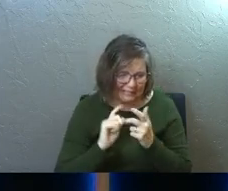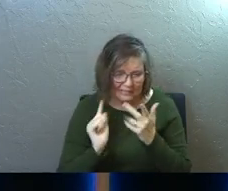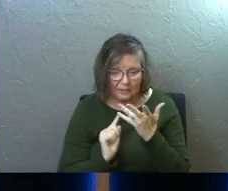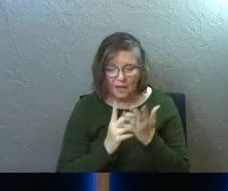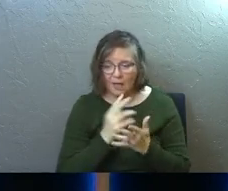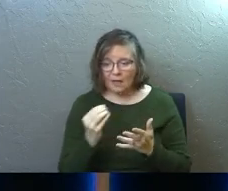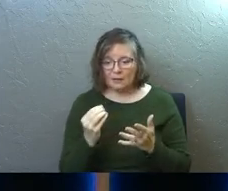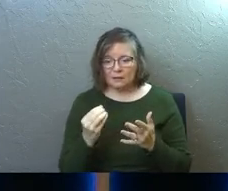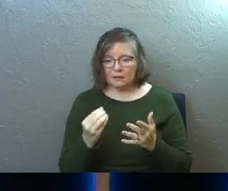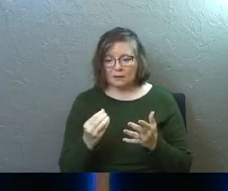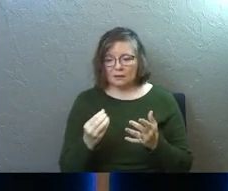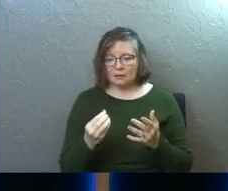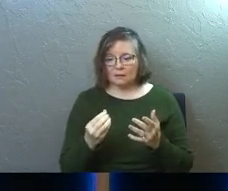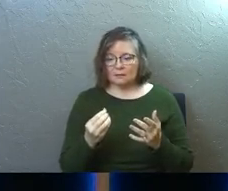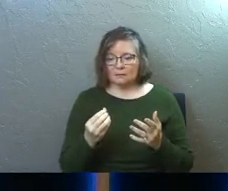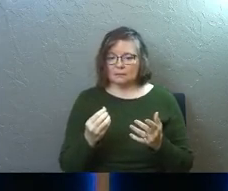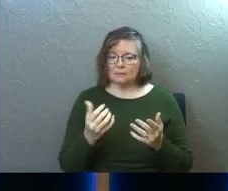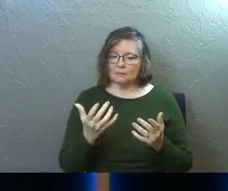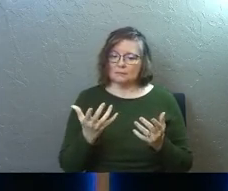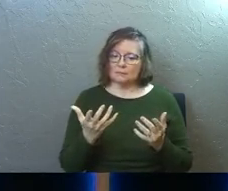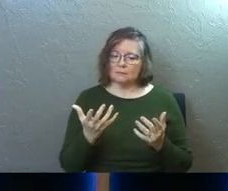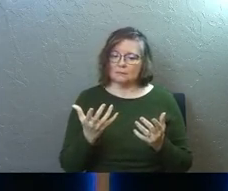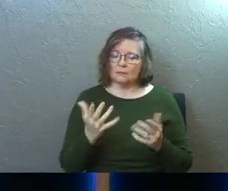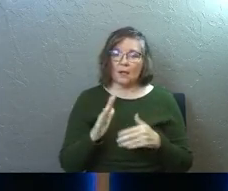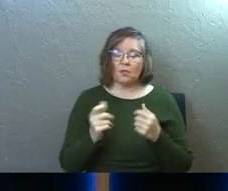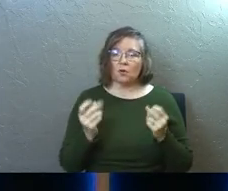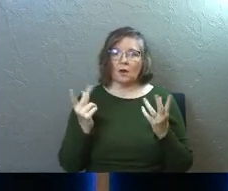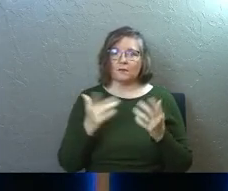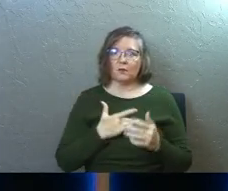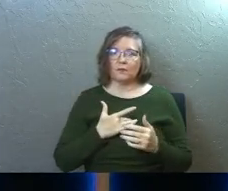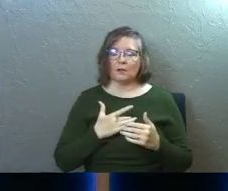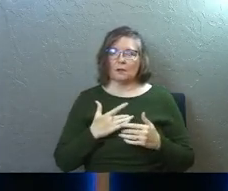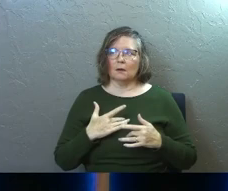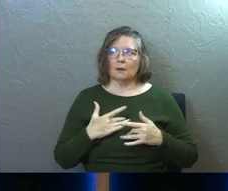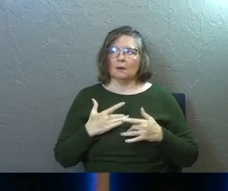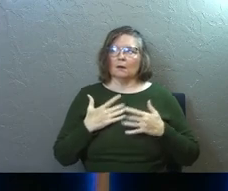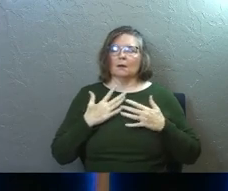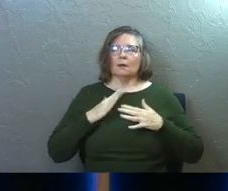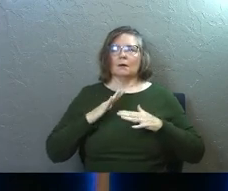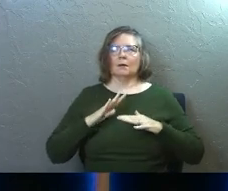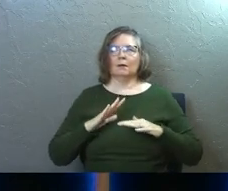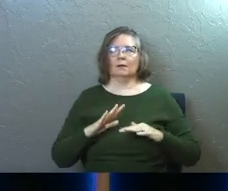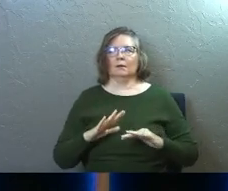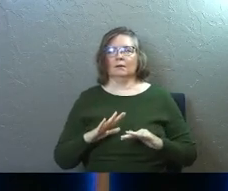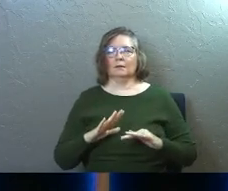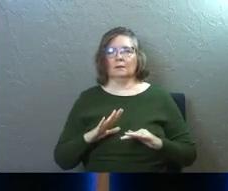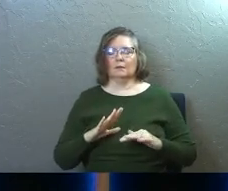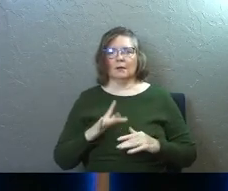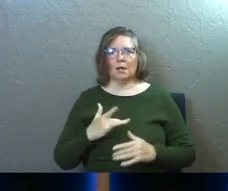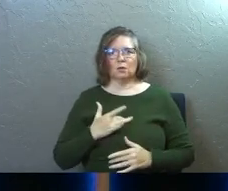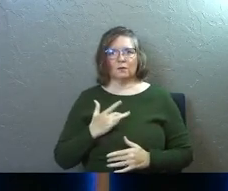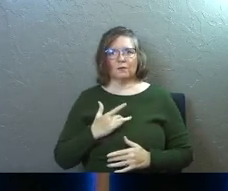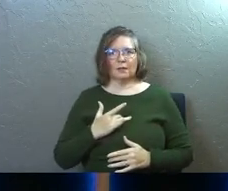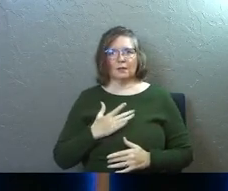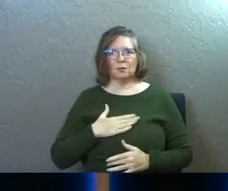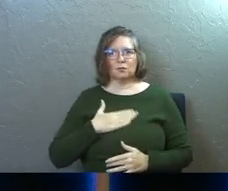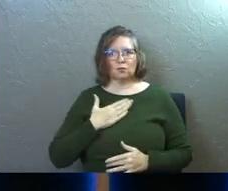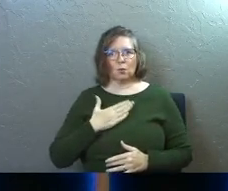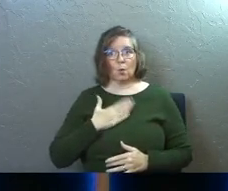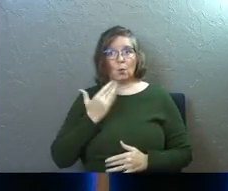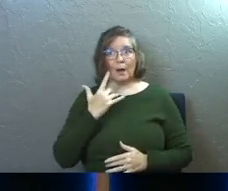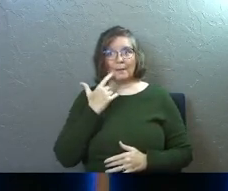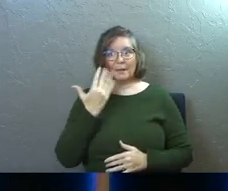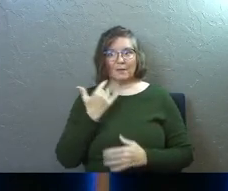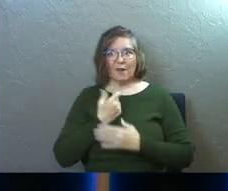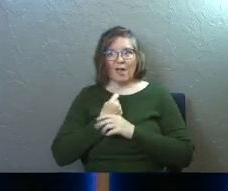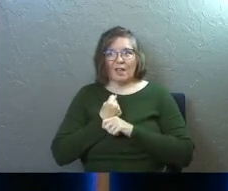all of a sudden you feel lighter and there's joy because I'm not bound up